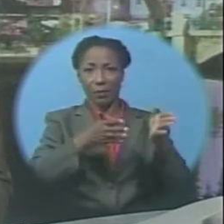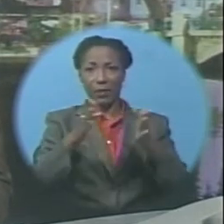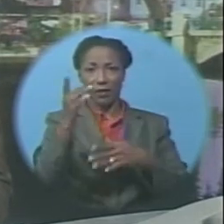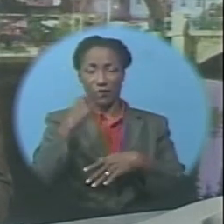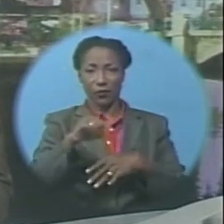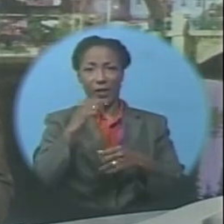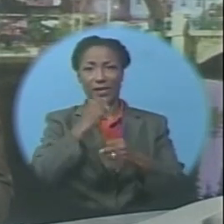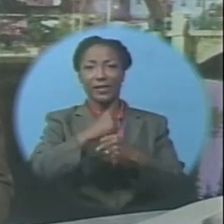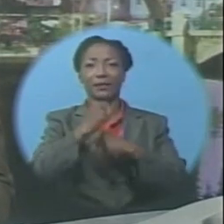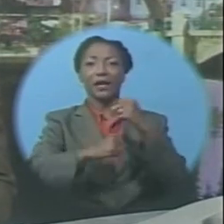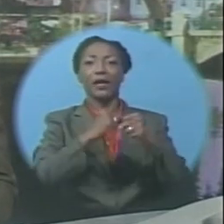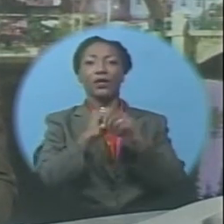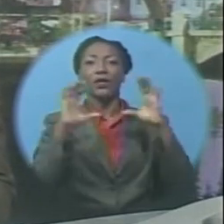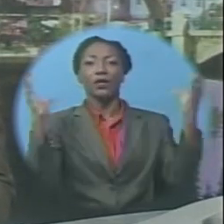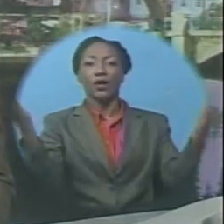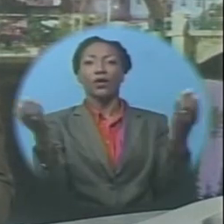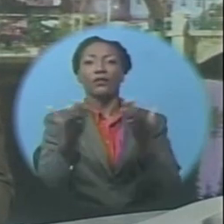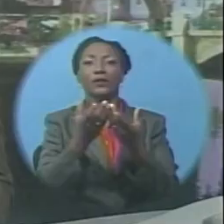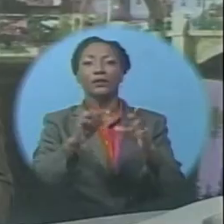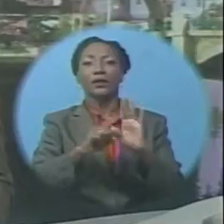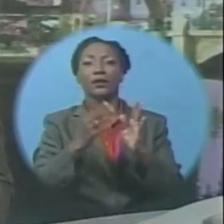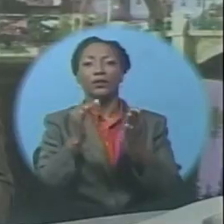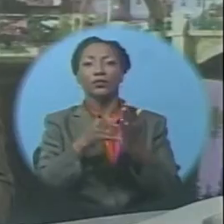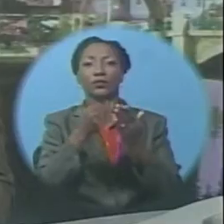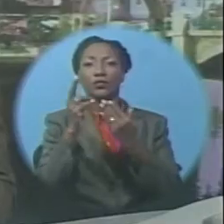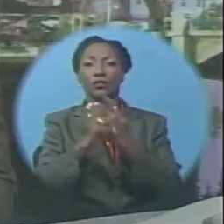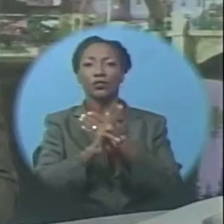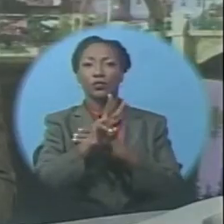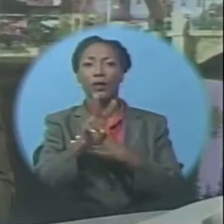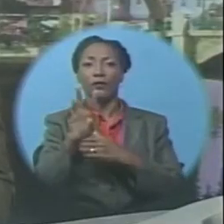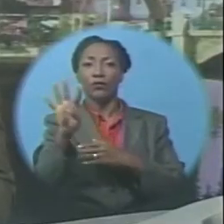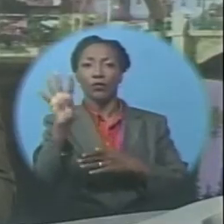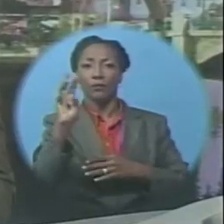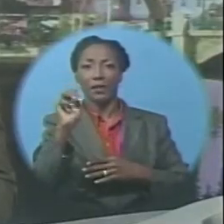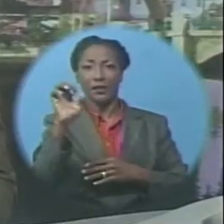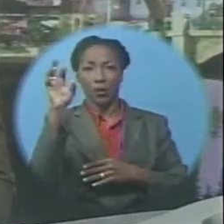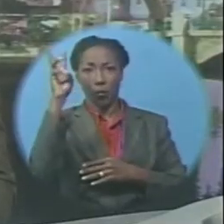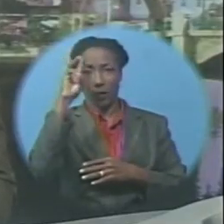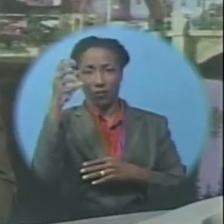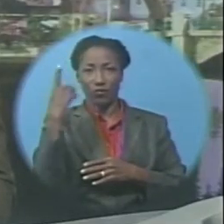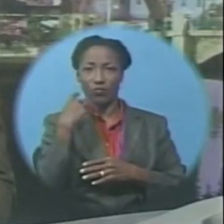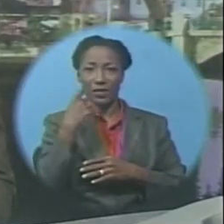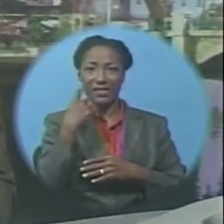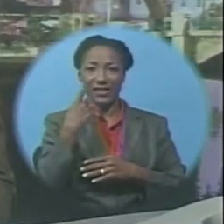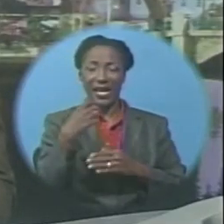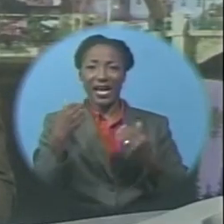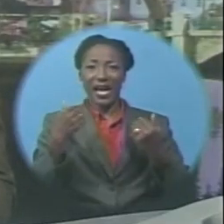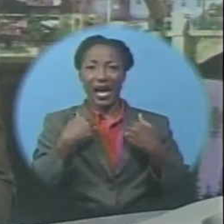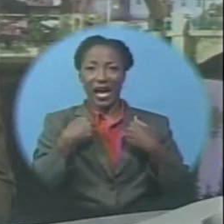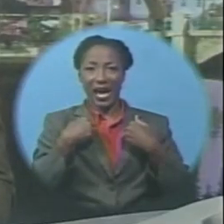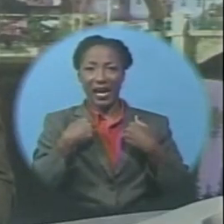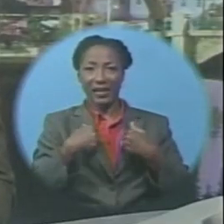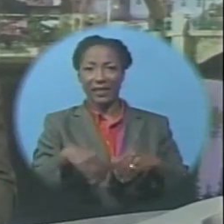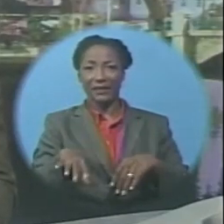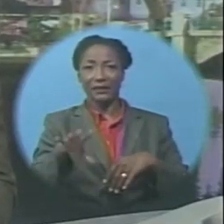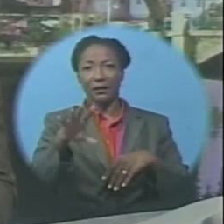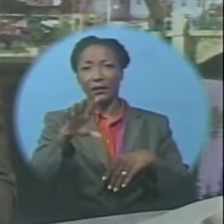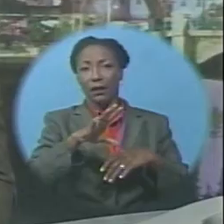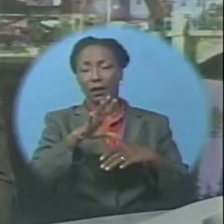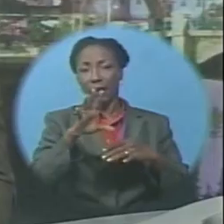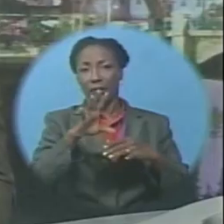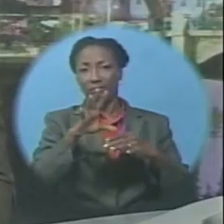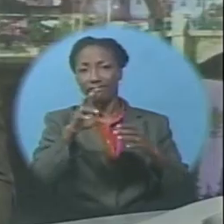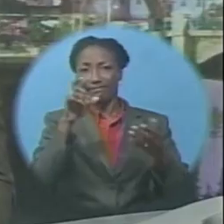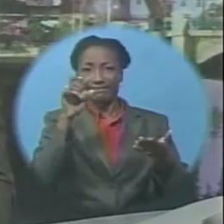for its annual conference to be held on June 24th. Mr. Williams, who recently underwent treatment for colon cancer, still